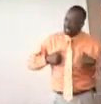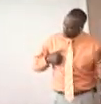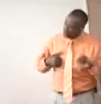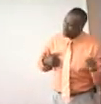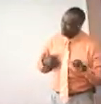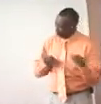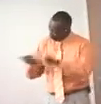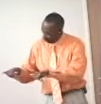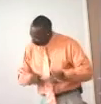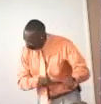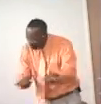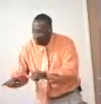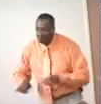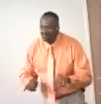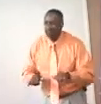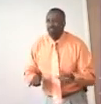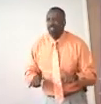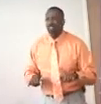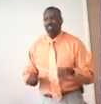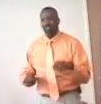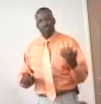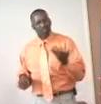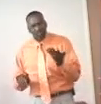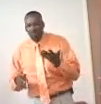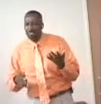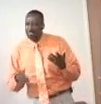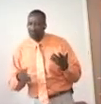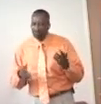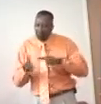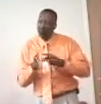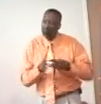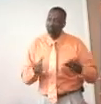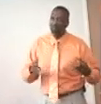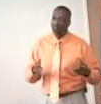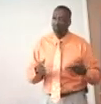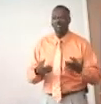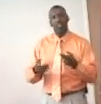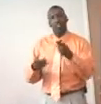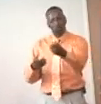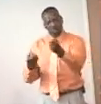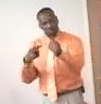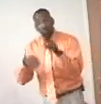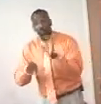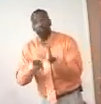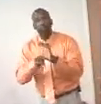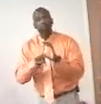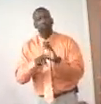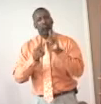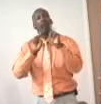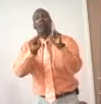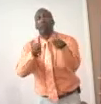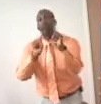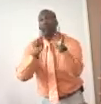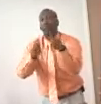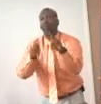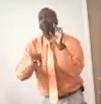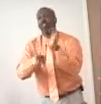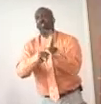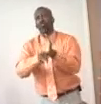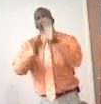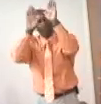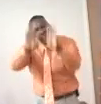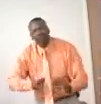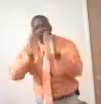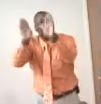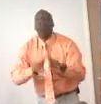life. What's the use? Coming to church Sunday